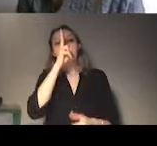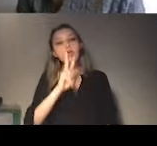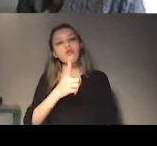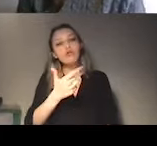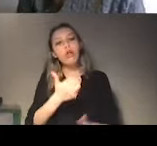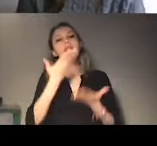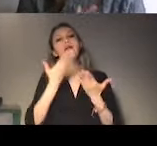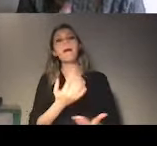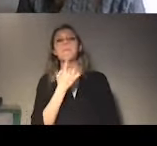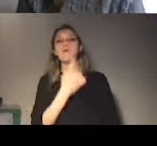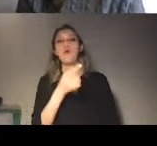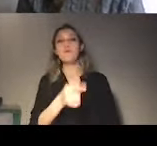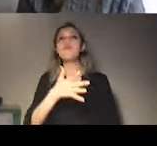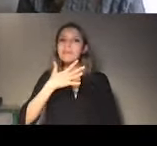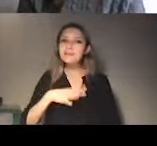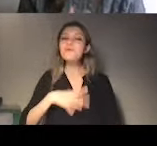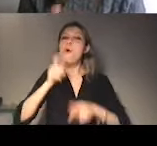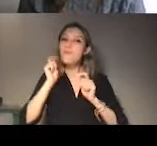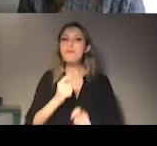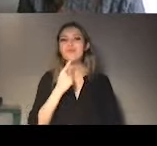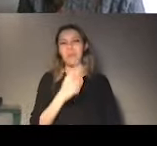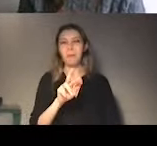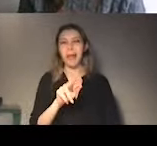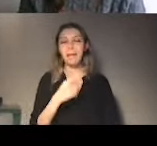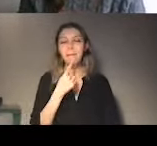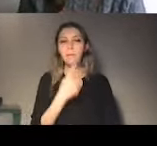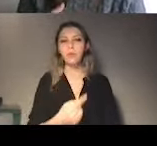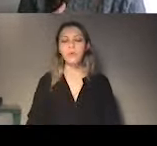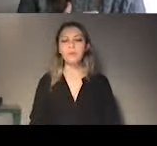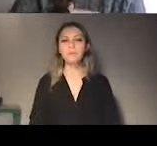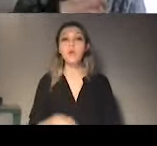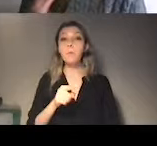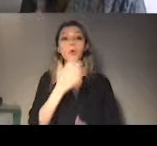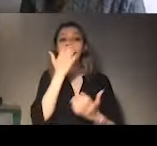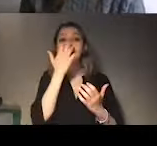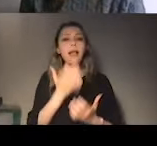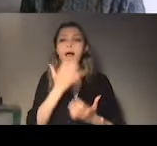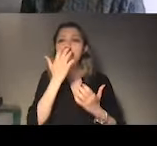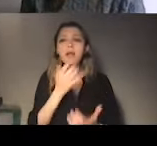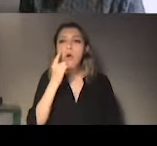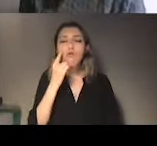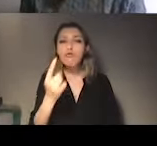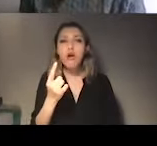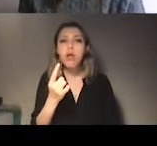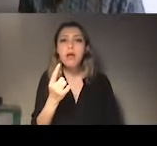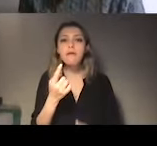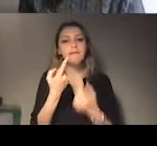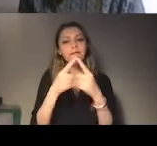These recommendations have very different nature. They address a variety of human rights.